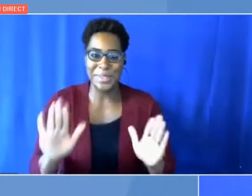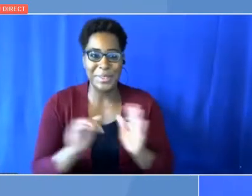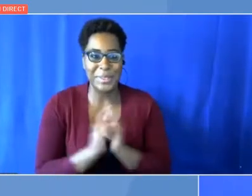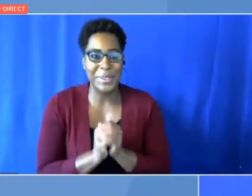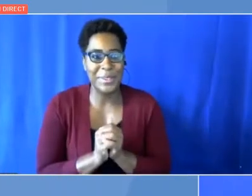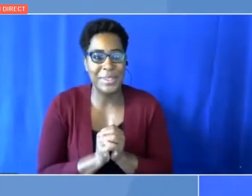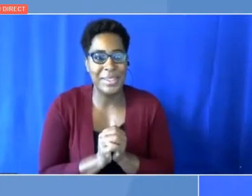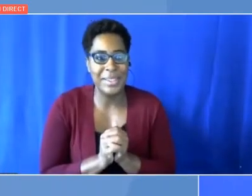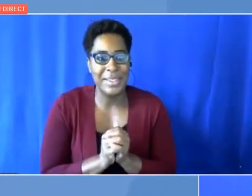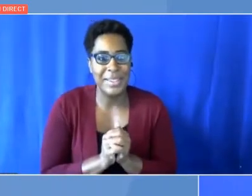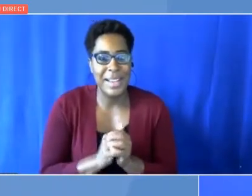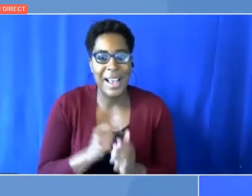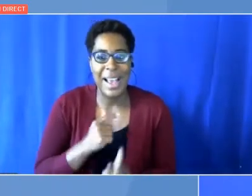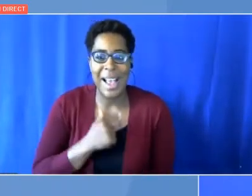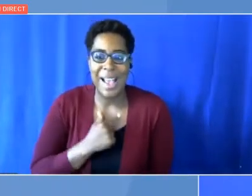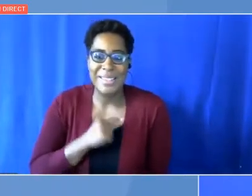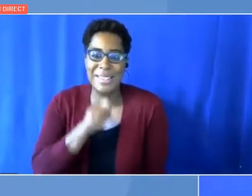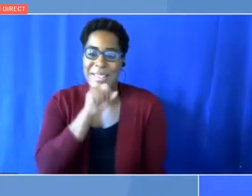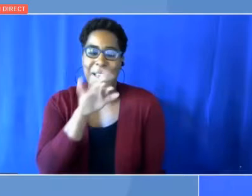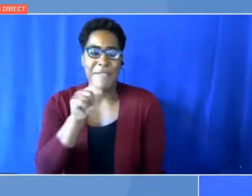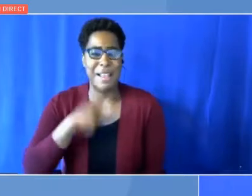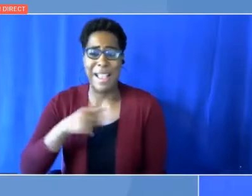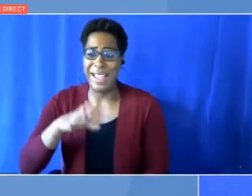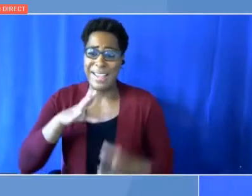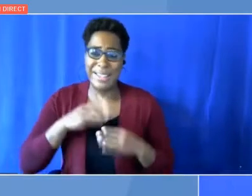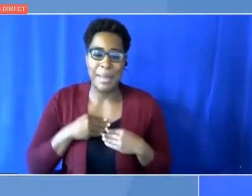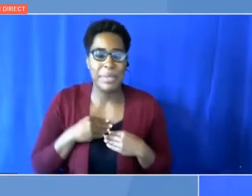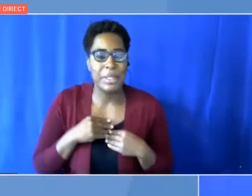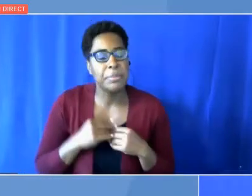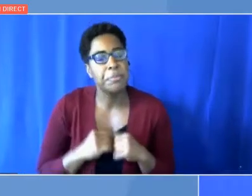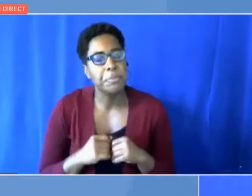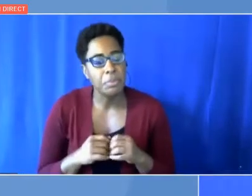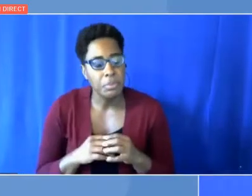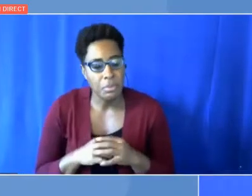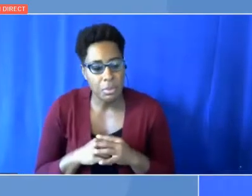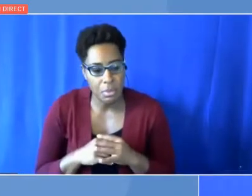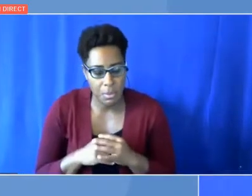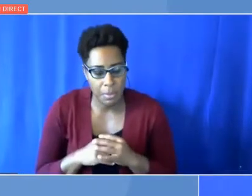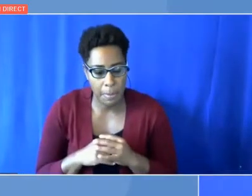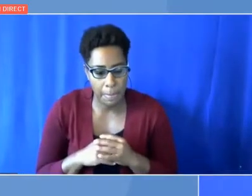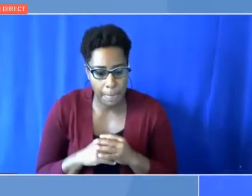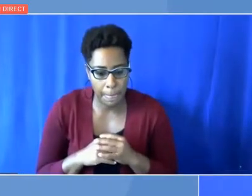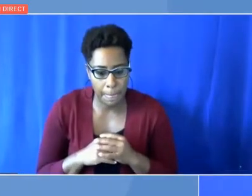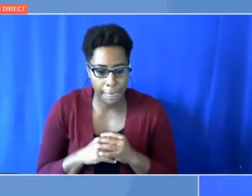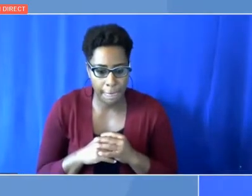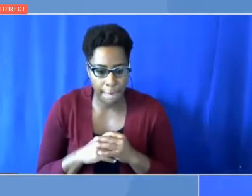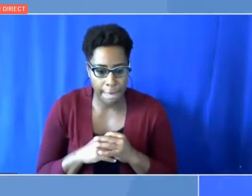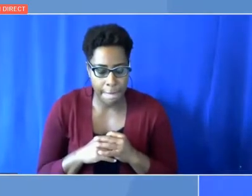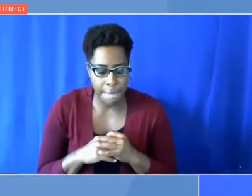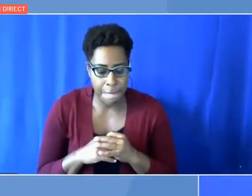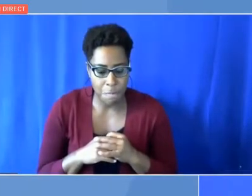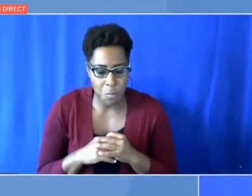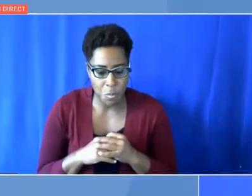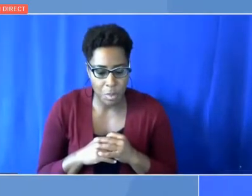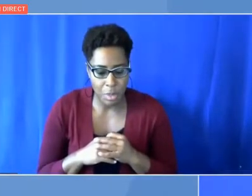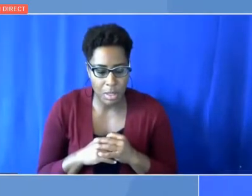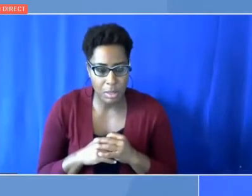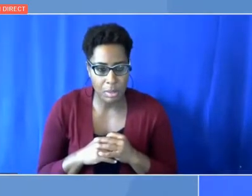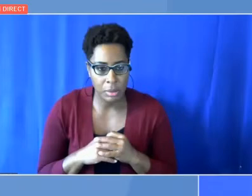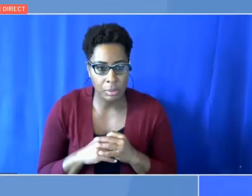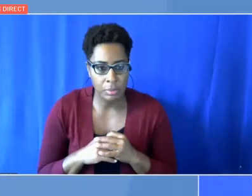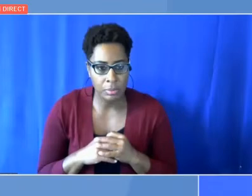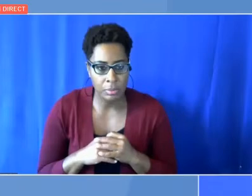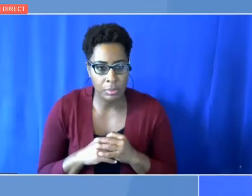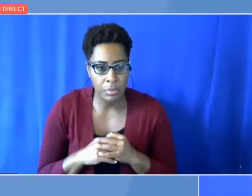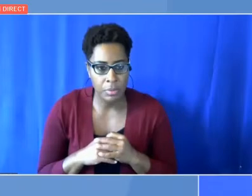ears and I take it. this is one thing. But to say our optimism comes, I think it's a